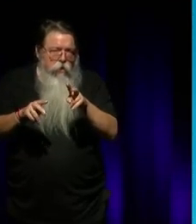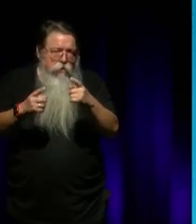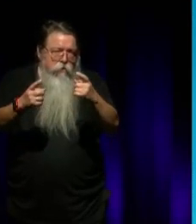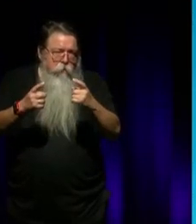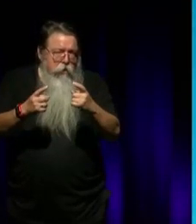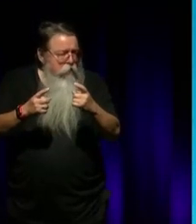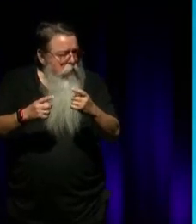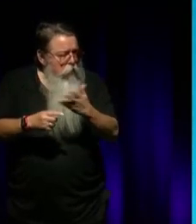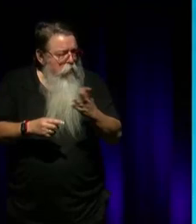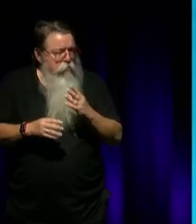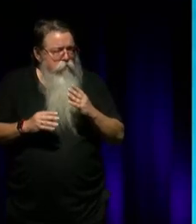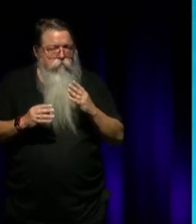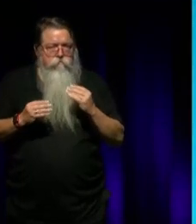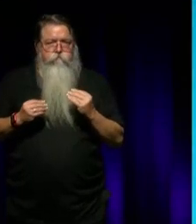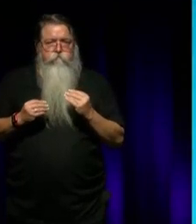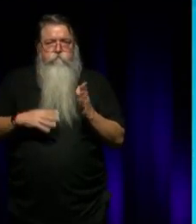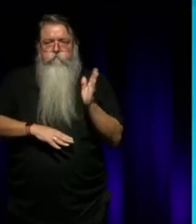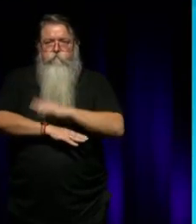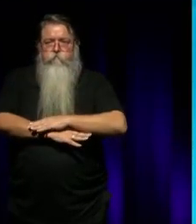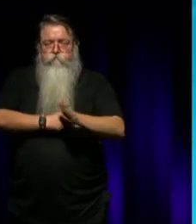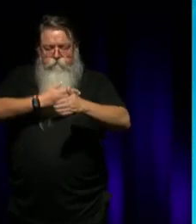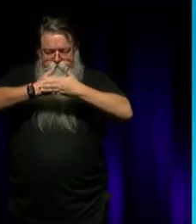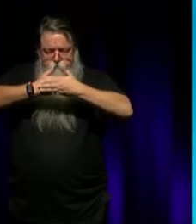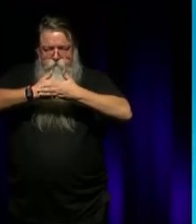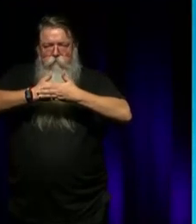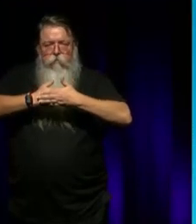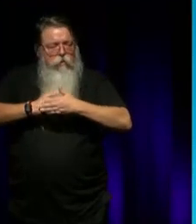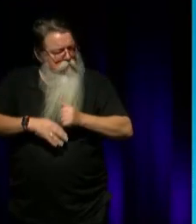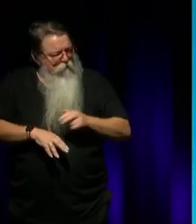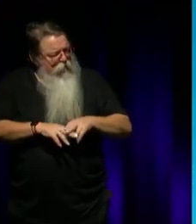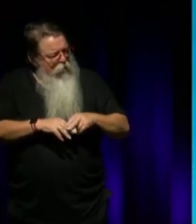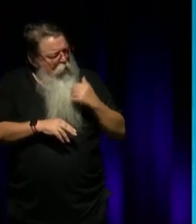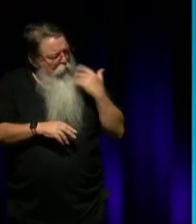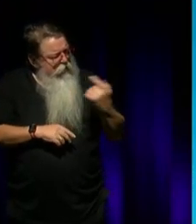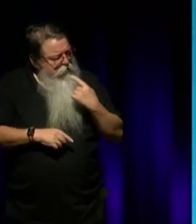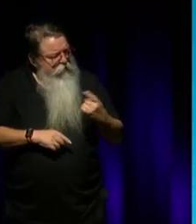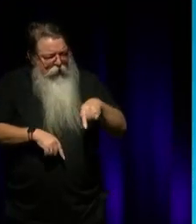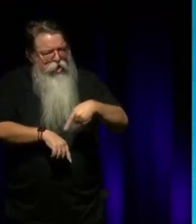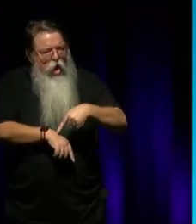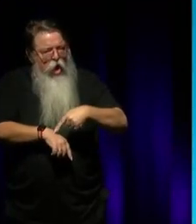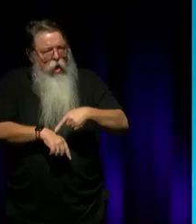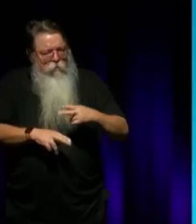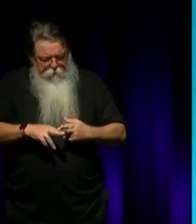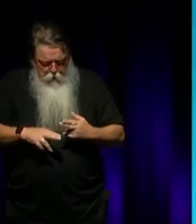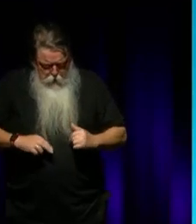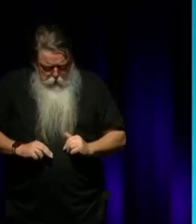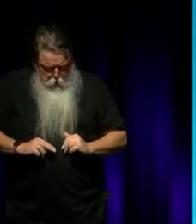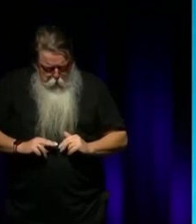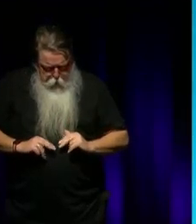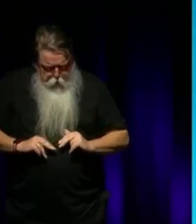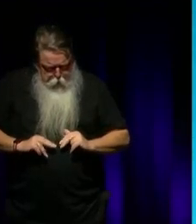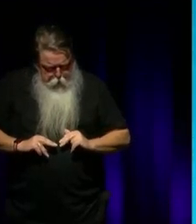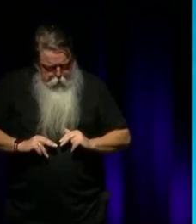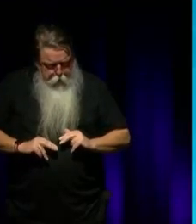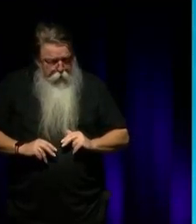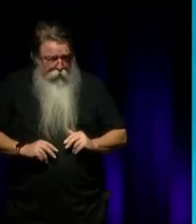and we've got to look what's around us. You know, distilling that. You my father used to always talk about that. Anyway, that's another story. to shut... You've got to shut it down.